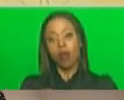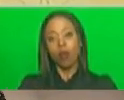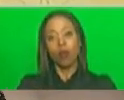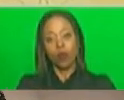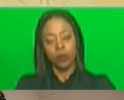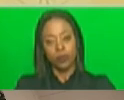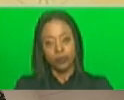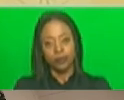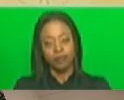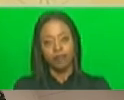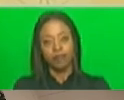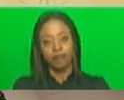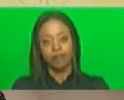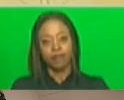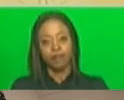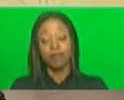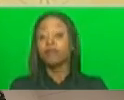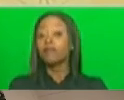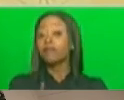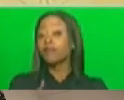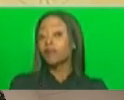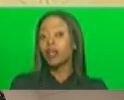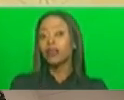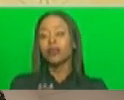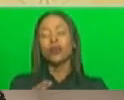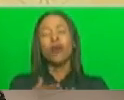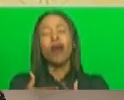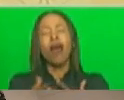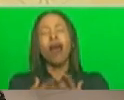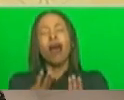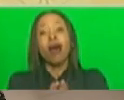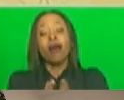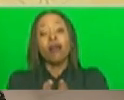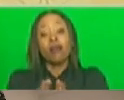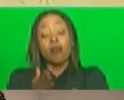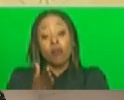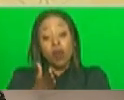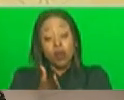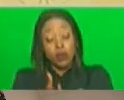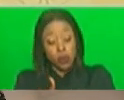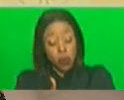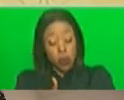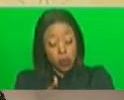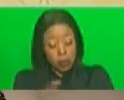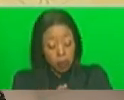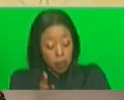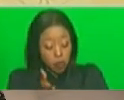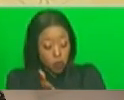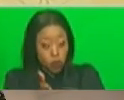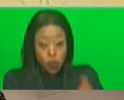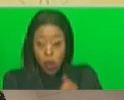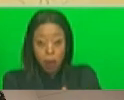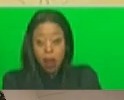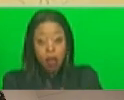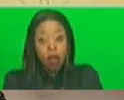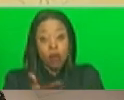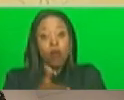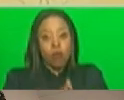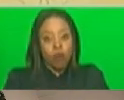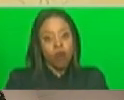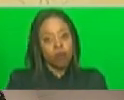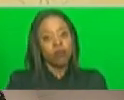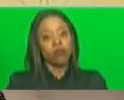we must do what it takes to make sure that such tragedies never happen again